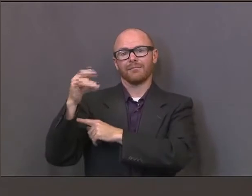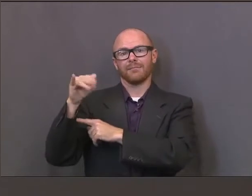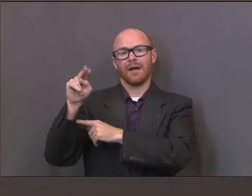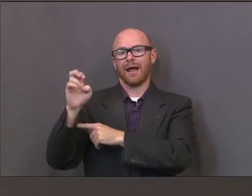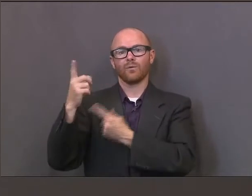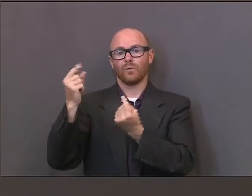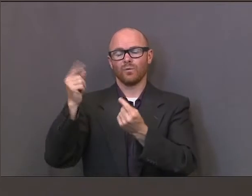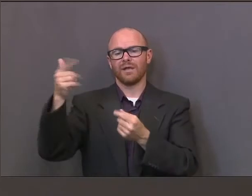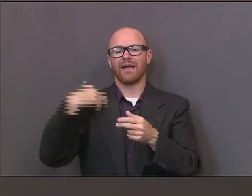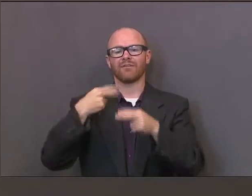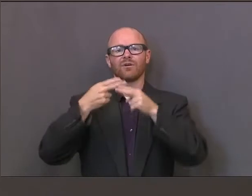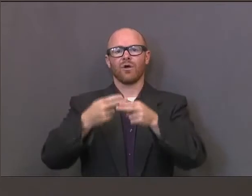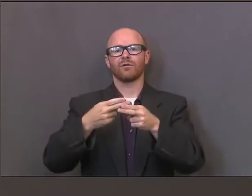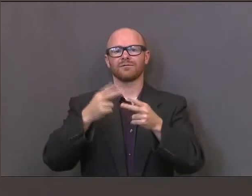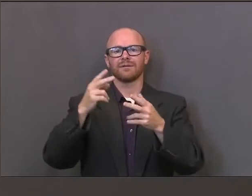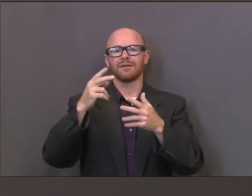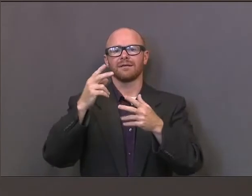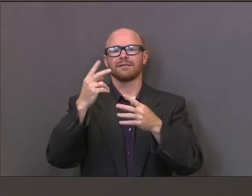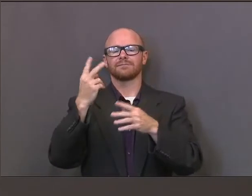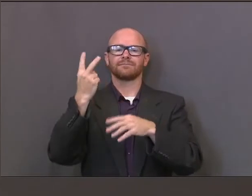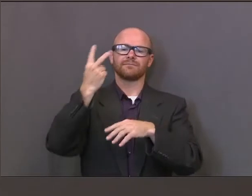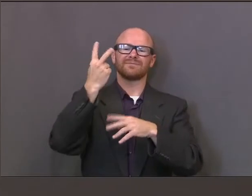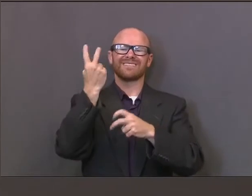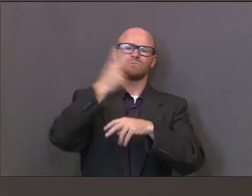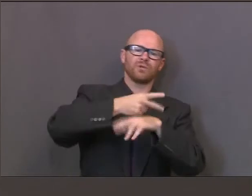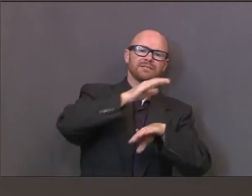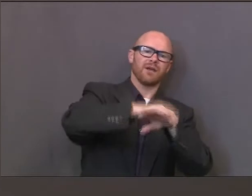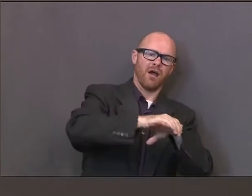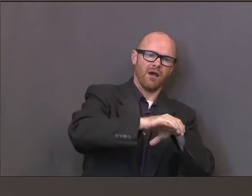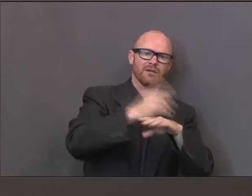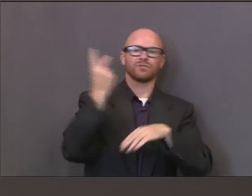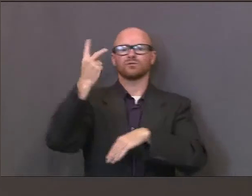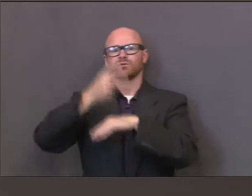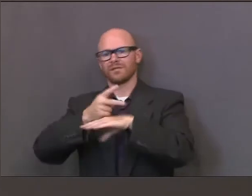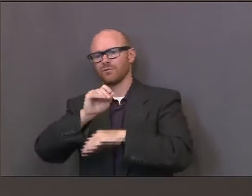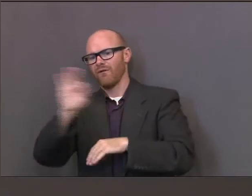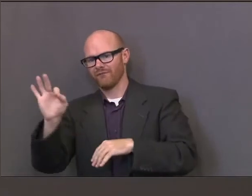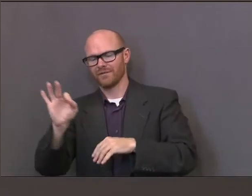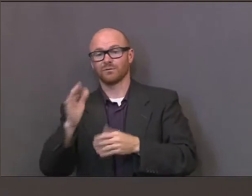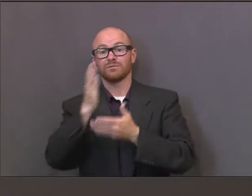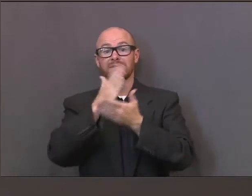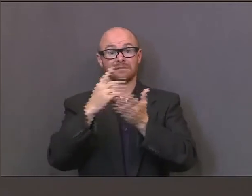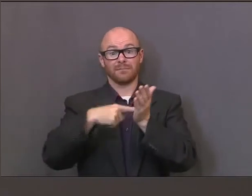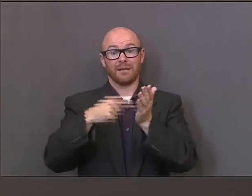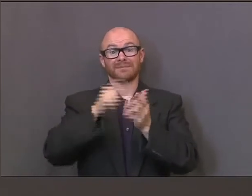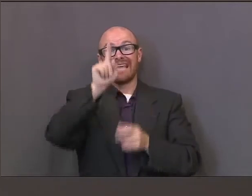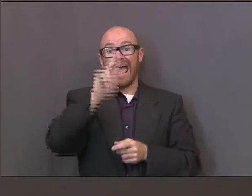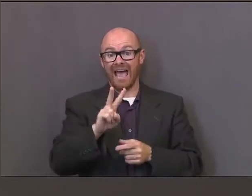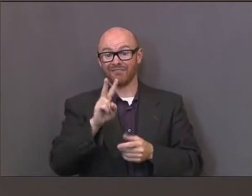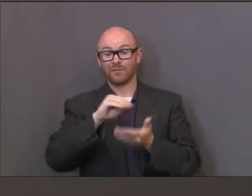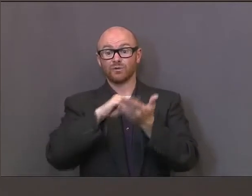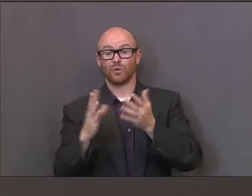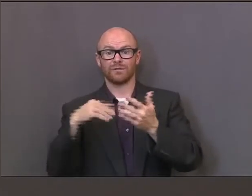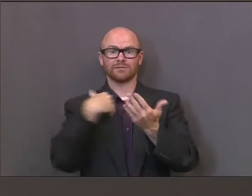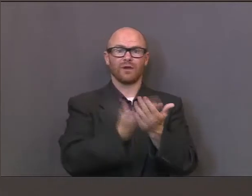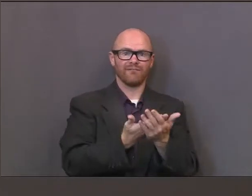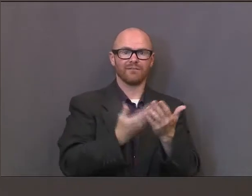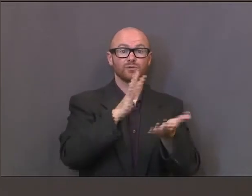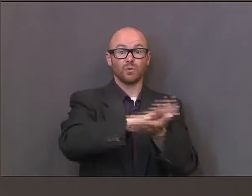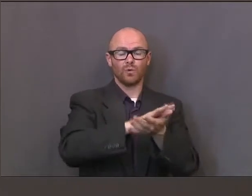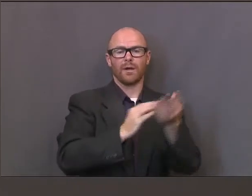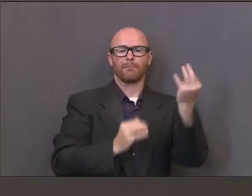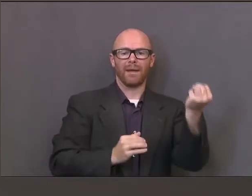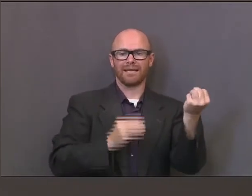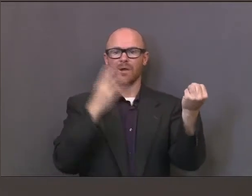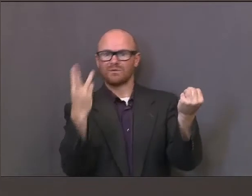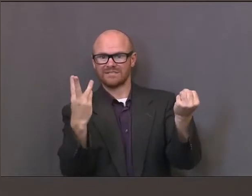a hybrid schedule. And other districts that are having A-B days and having half the student population come on one day and half the population come on